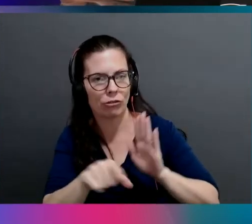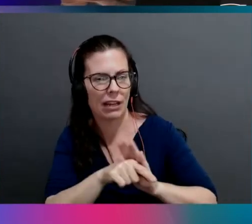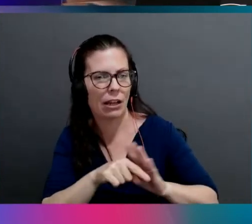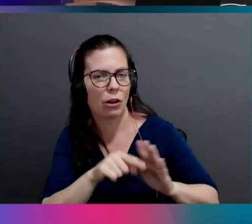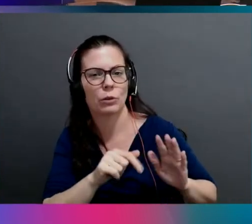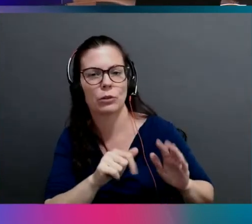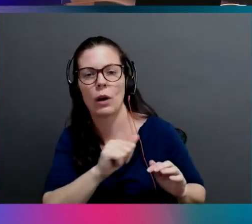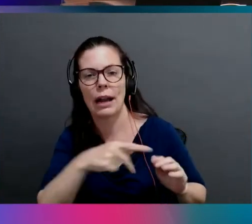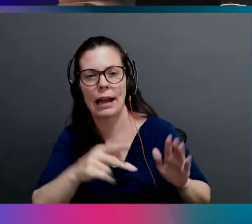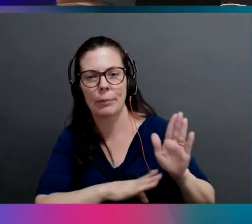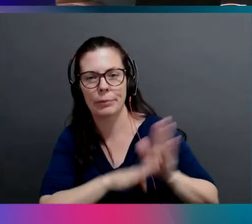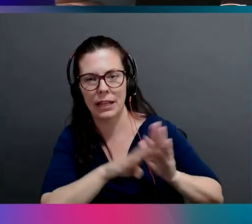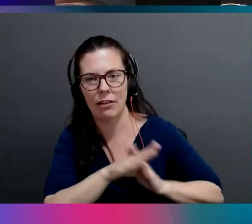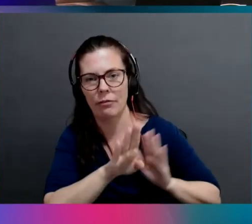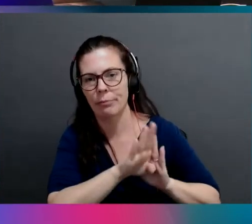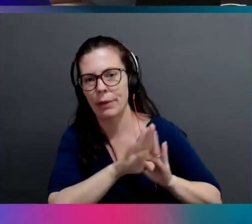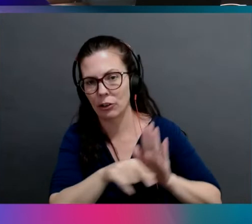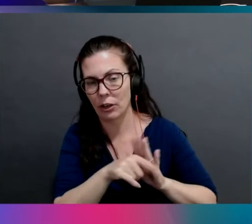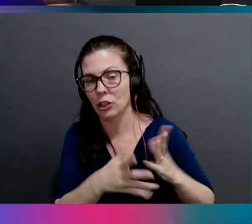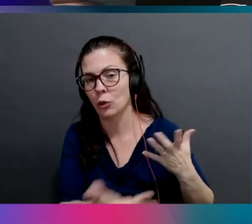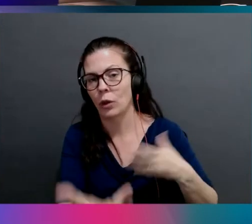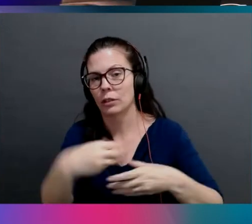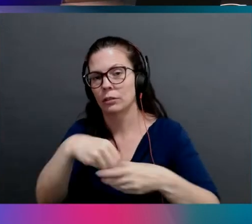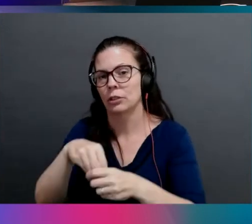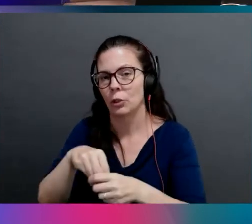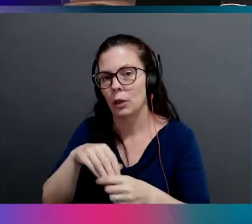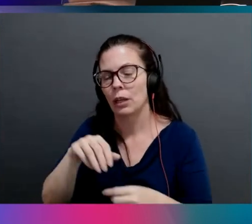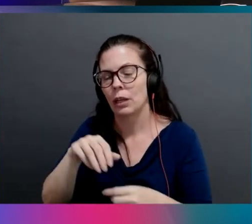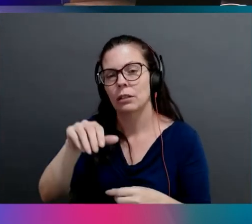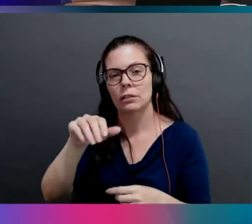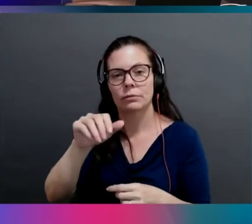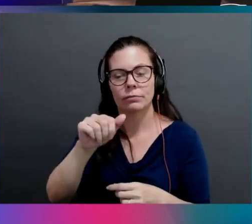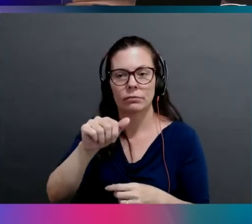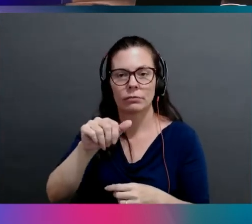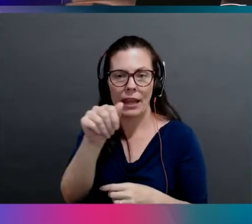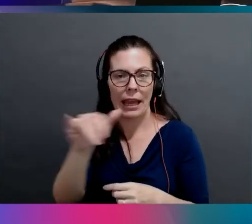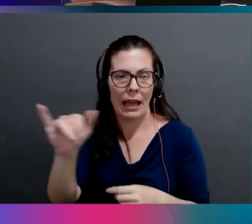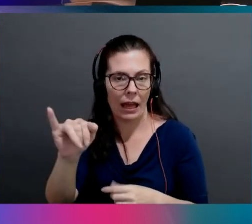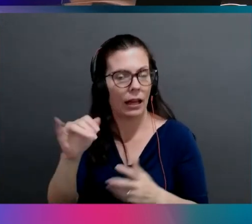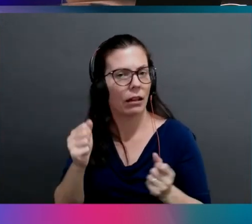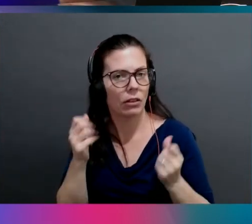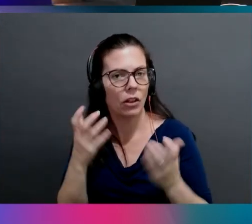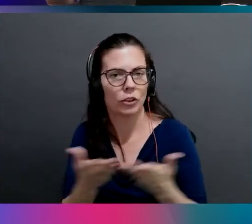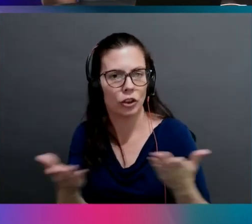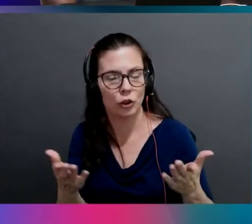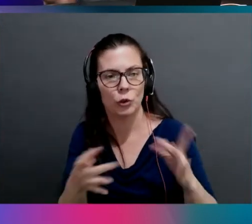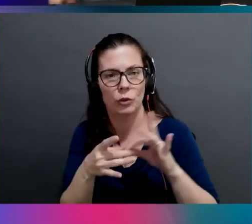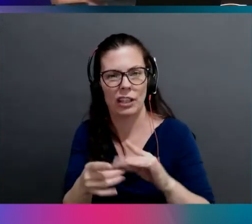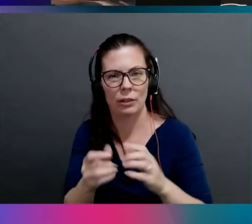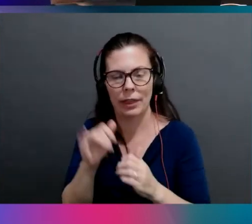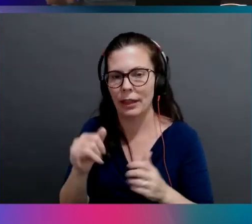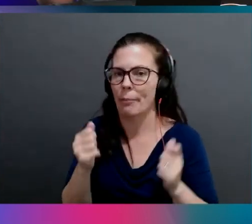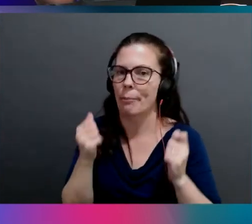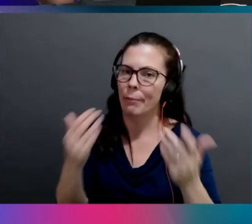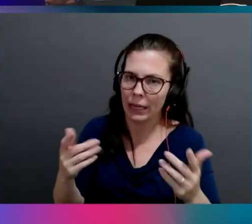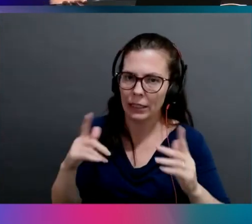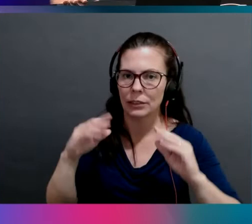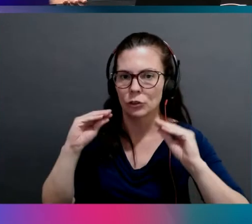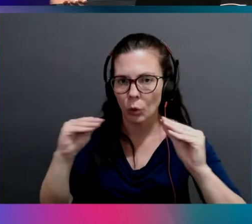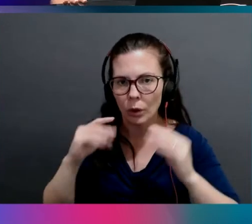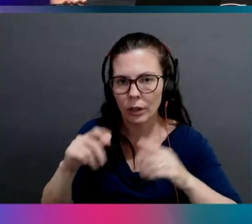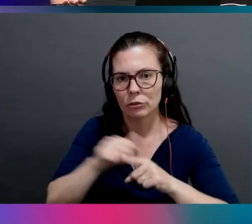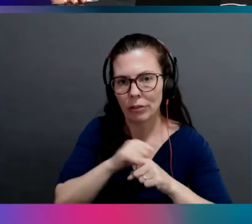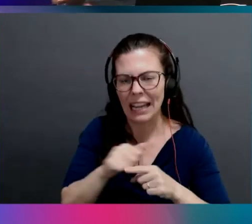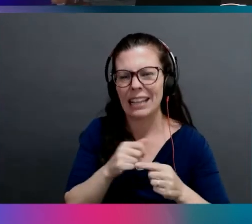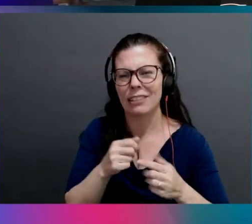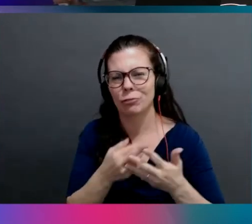infuse your app with AI and there's a lot to do a lot to that. And there's a lot of tutorials out there and there's a million resources, but